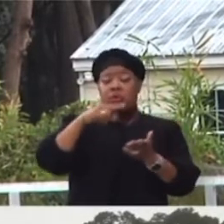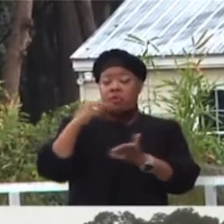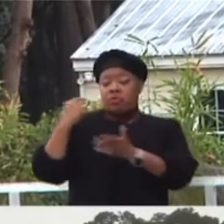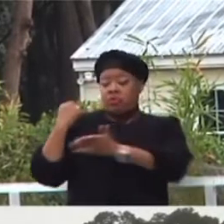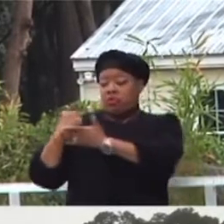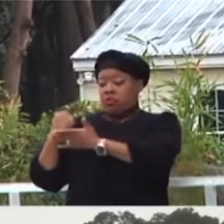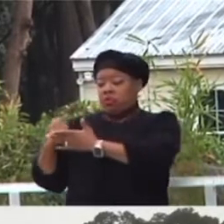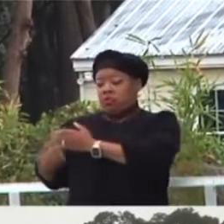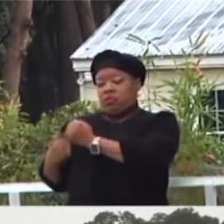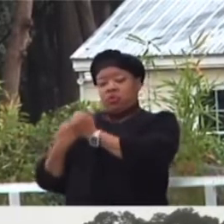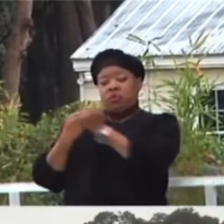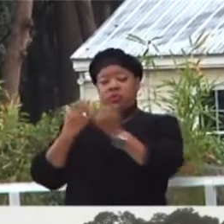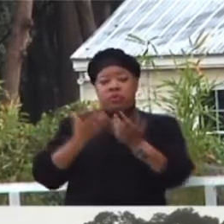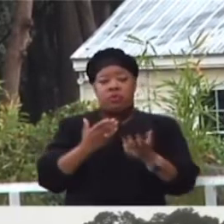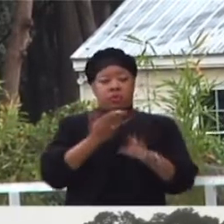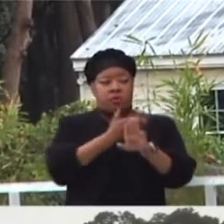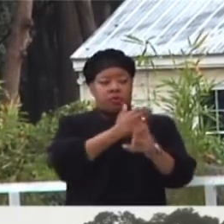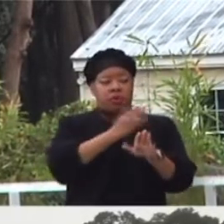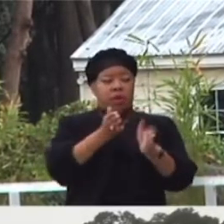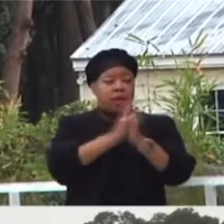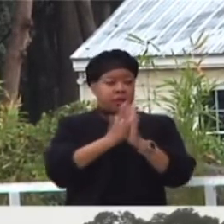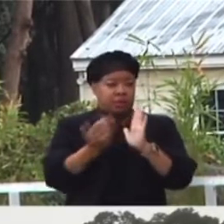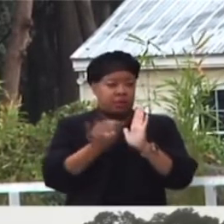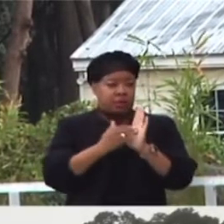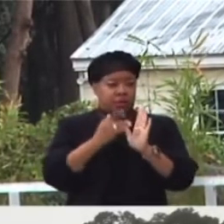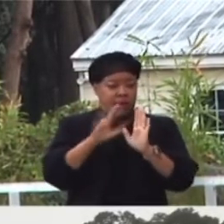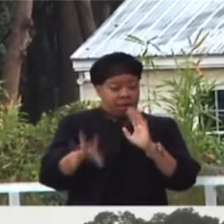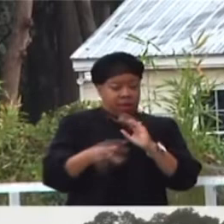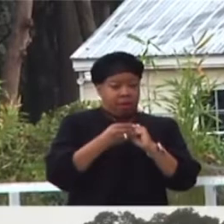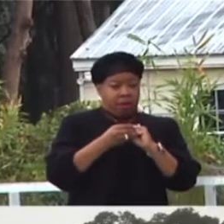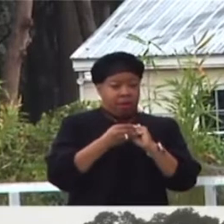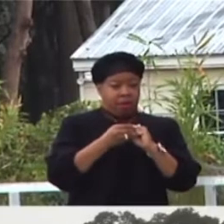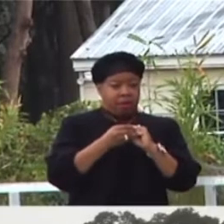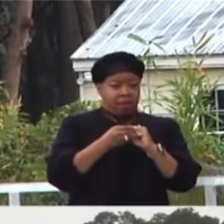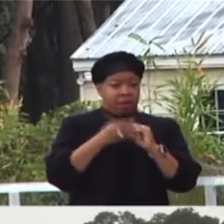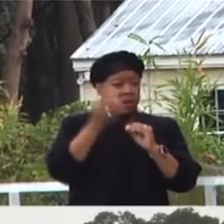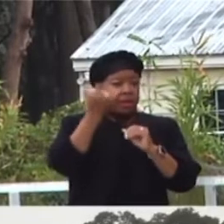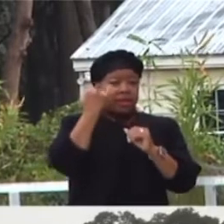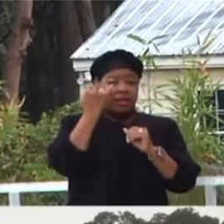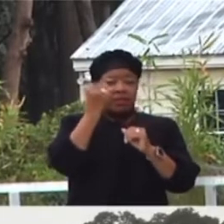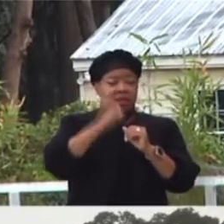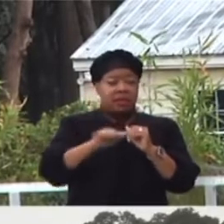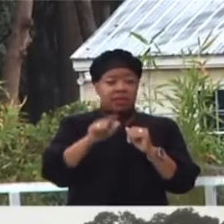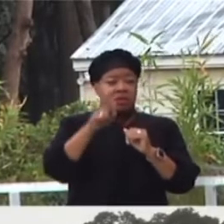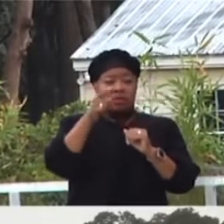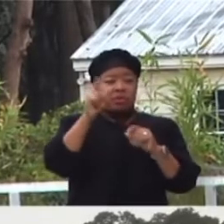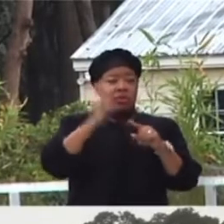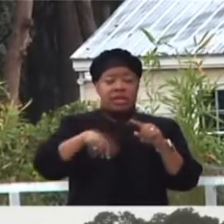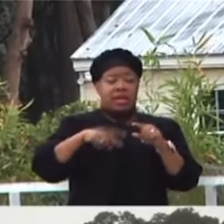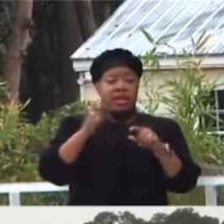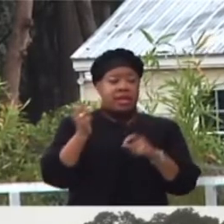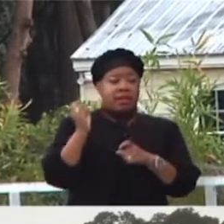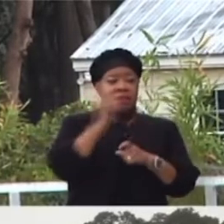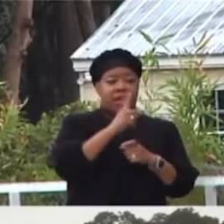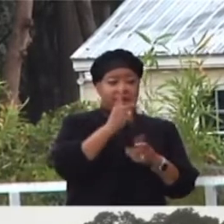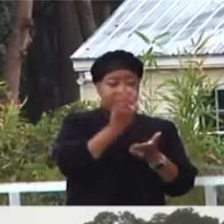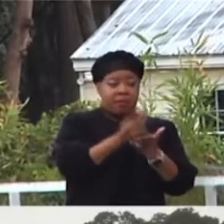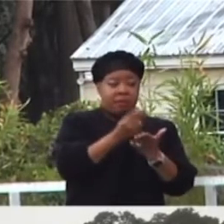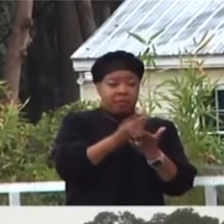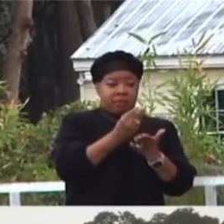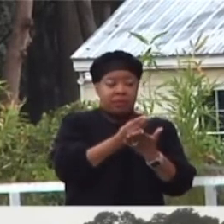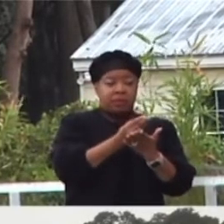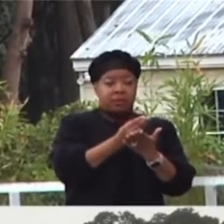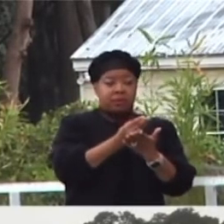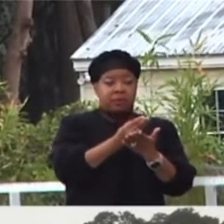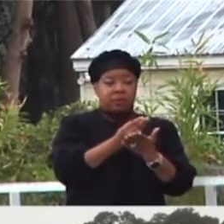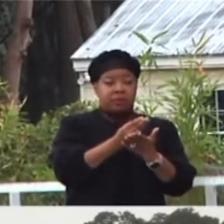you. Now, before I ask this question, I'm going to add this caveat. If at any point in time you cannot give back of your financial resources,